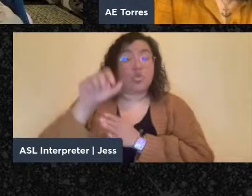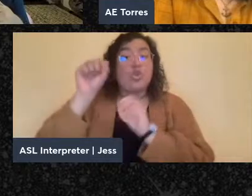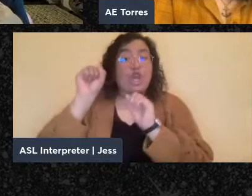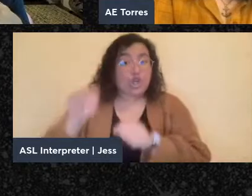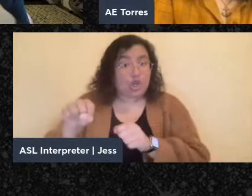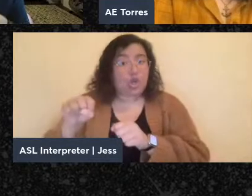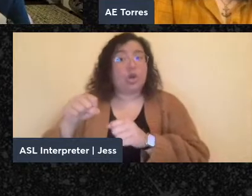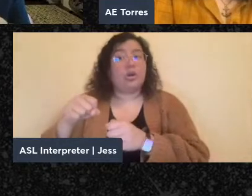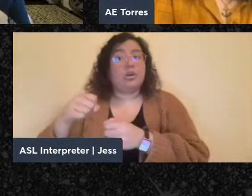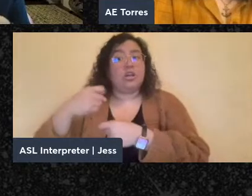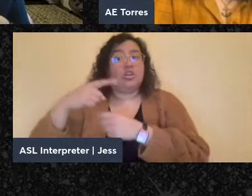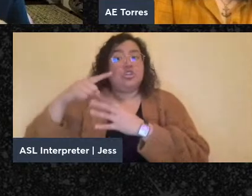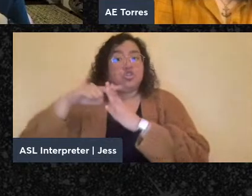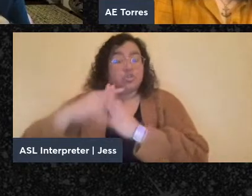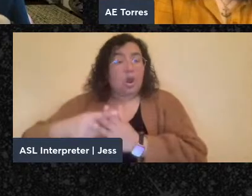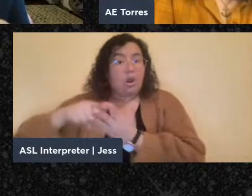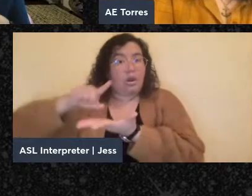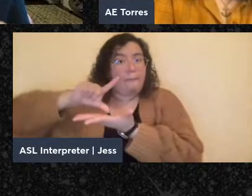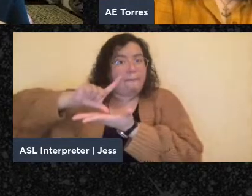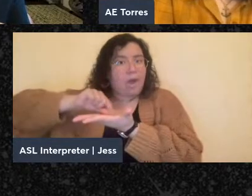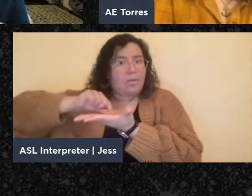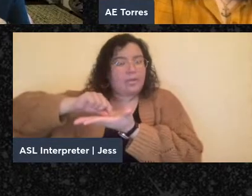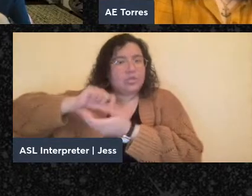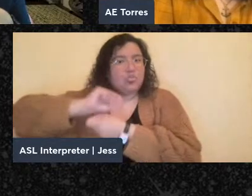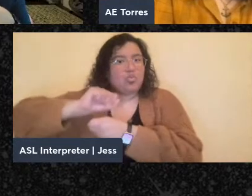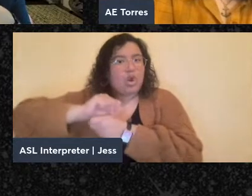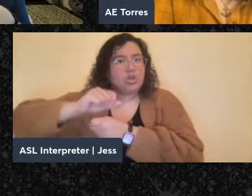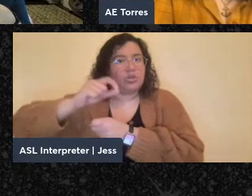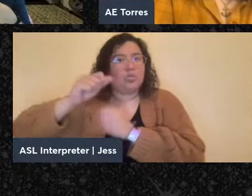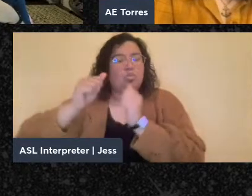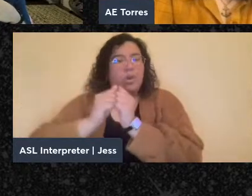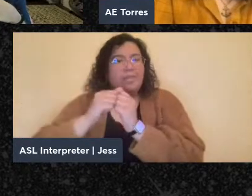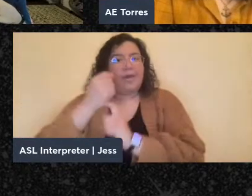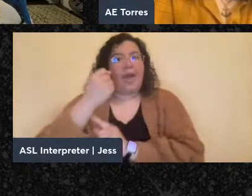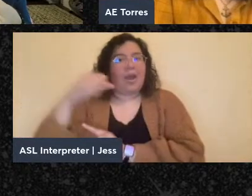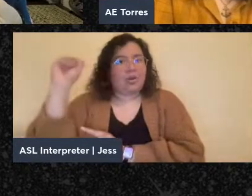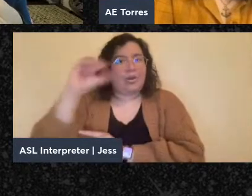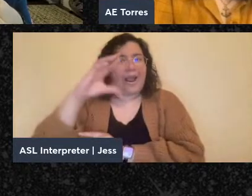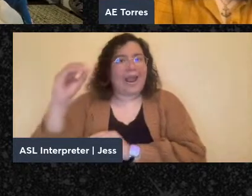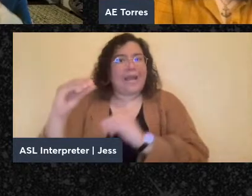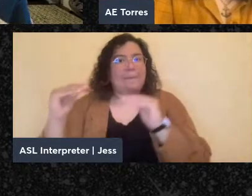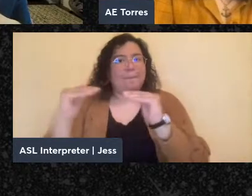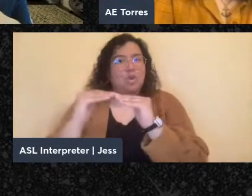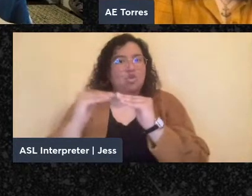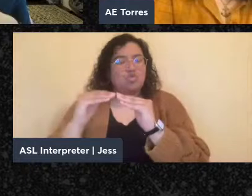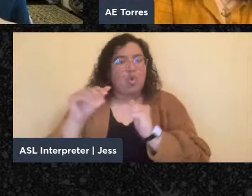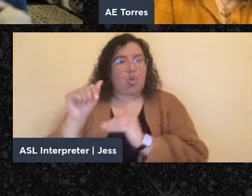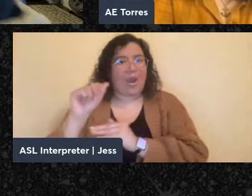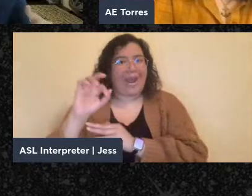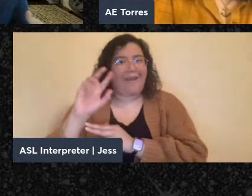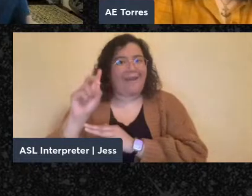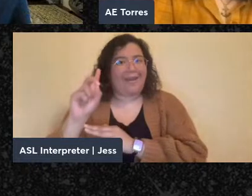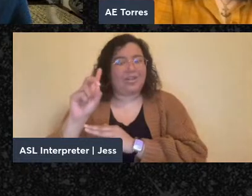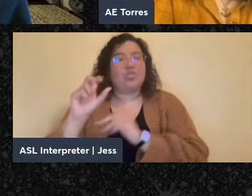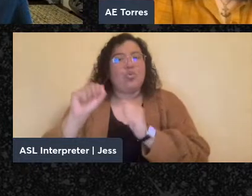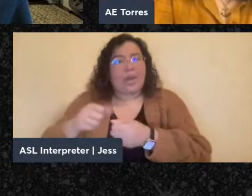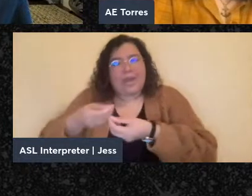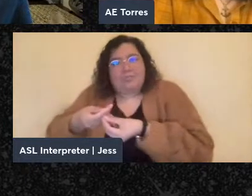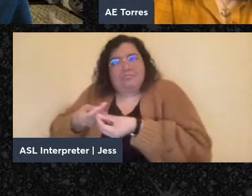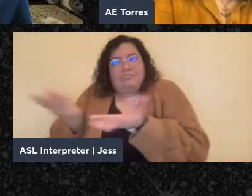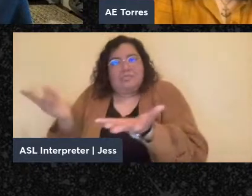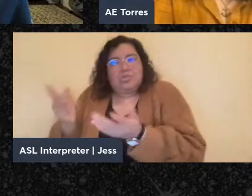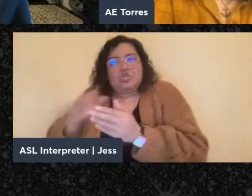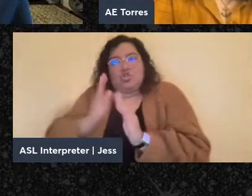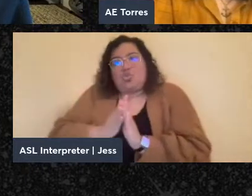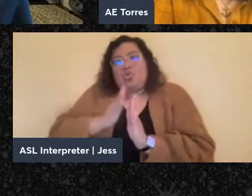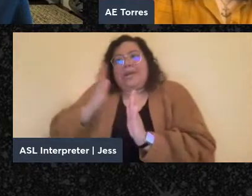works on anarchism and mutual aid to distribute to their Polish neighbors.